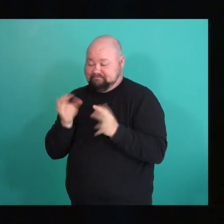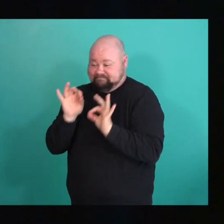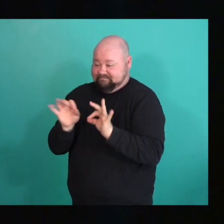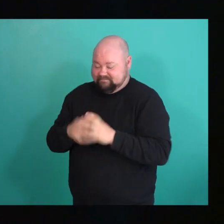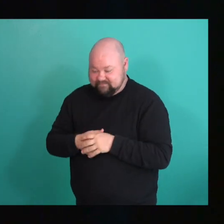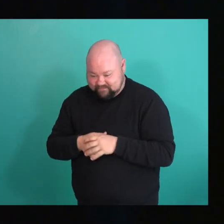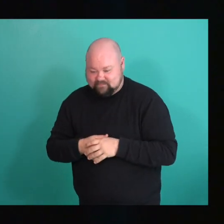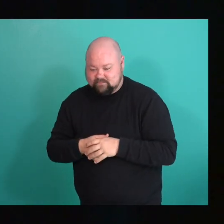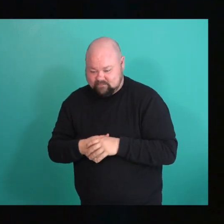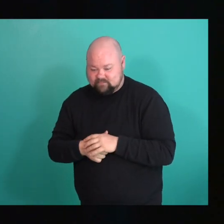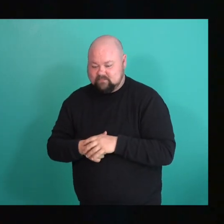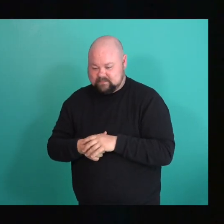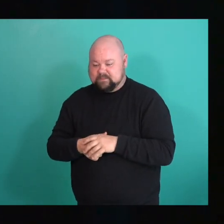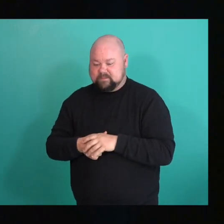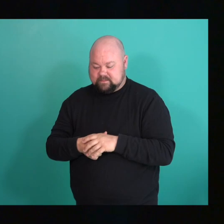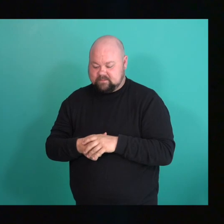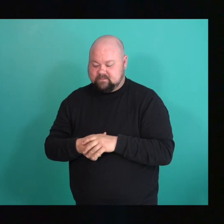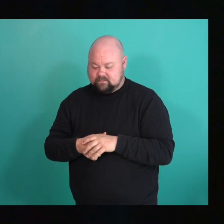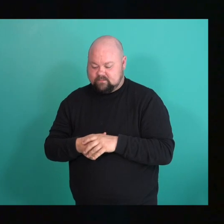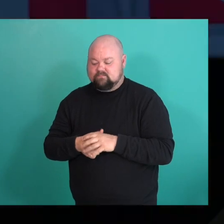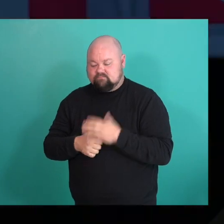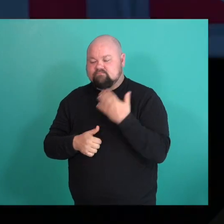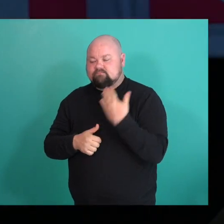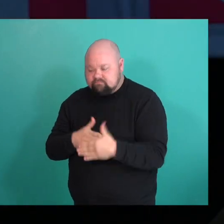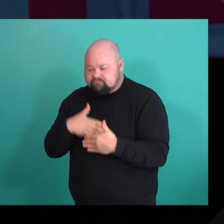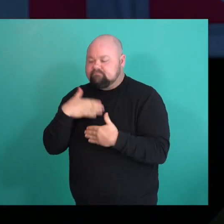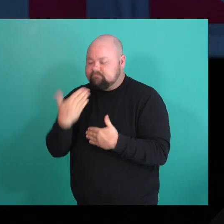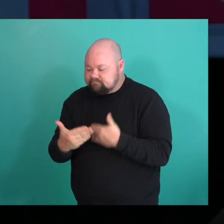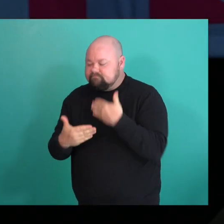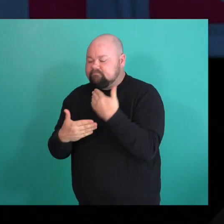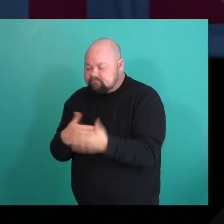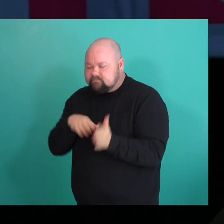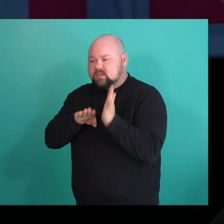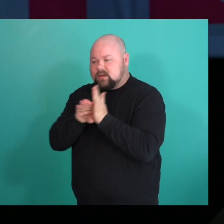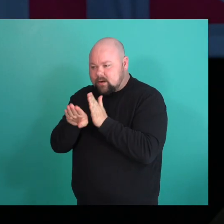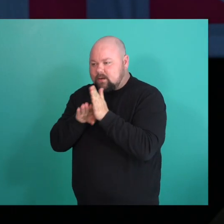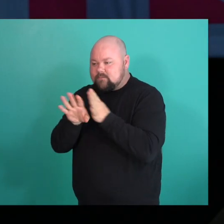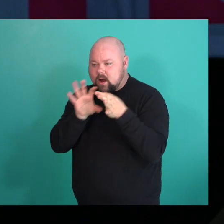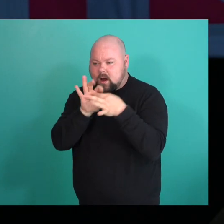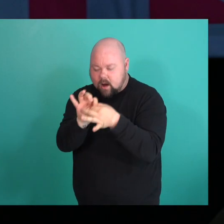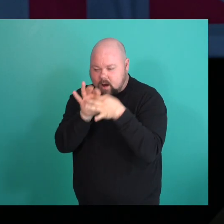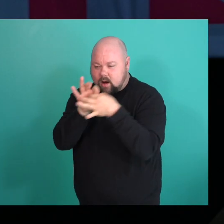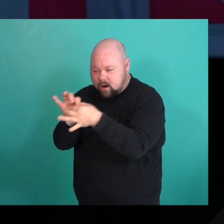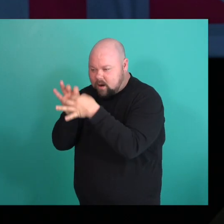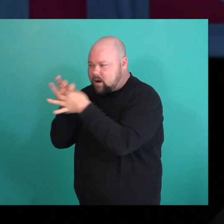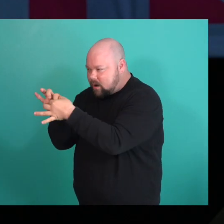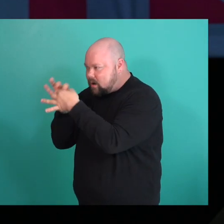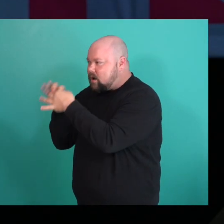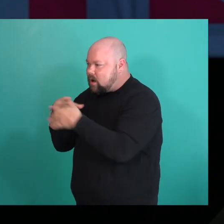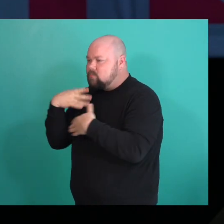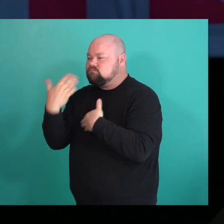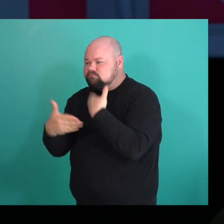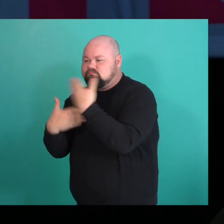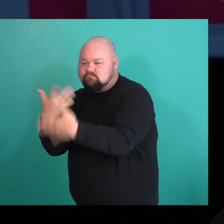So, you know, it's sort of like little by little, you make those kind of connections and one thing leads to another, which is probably